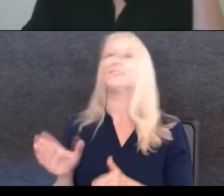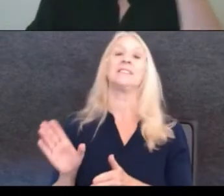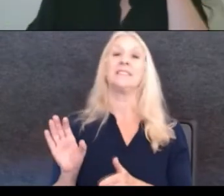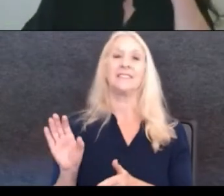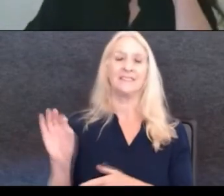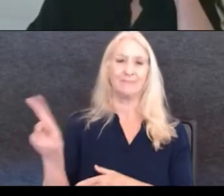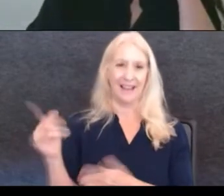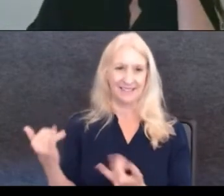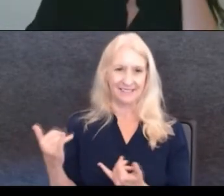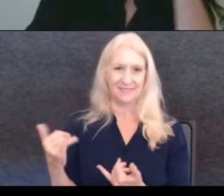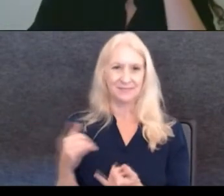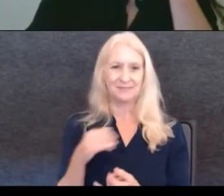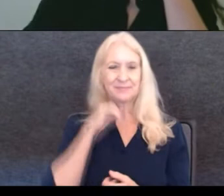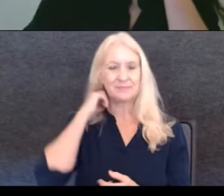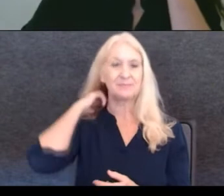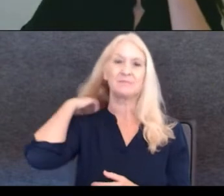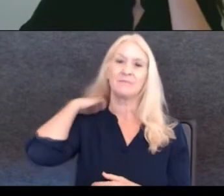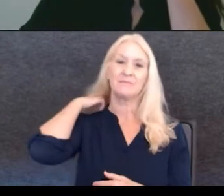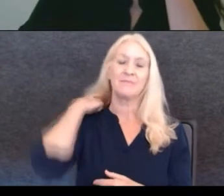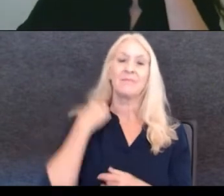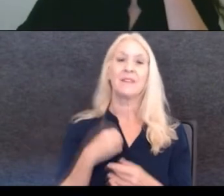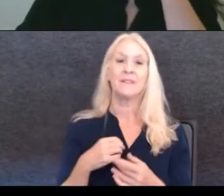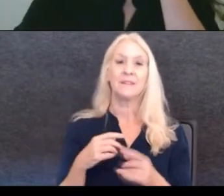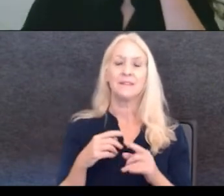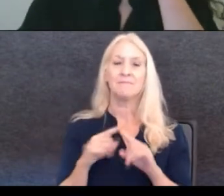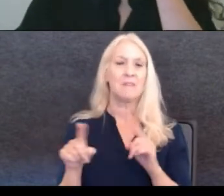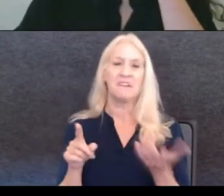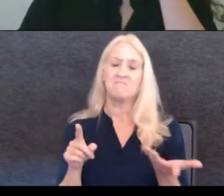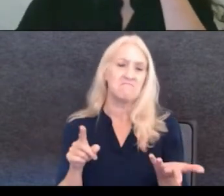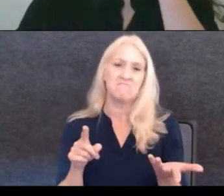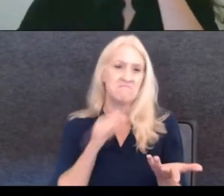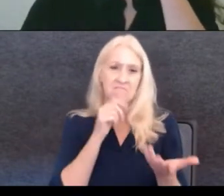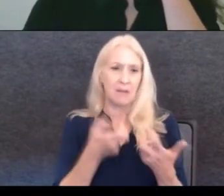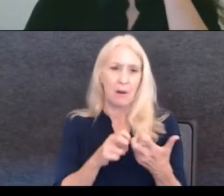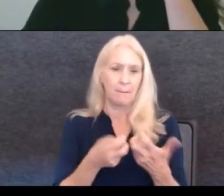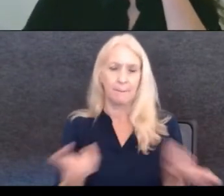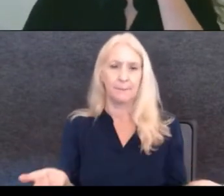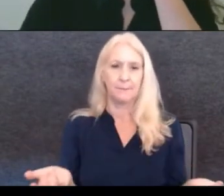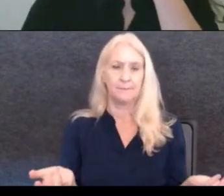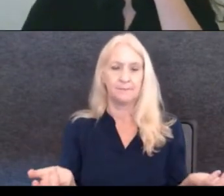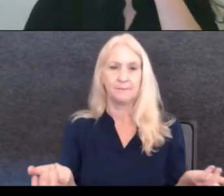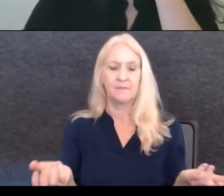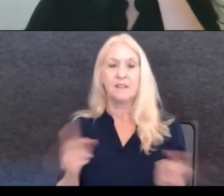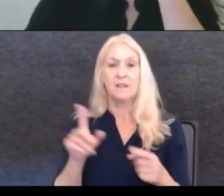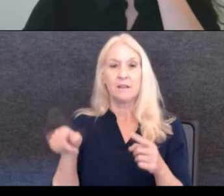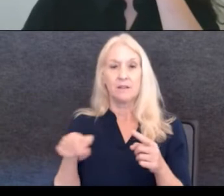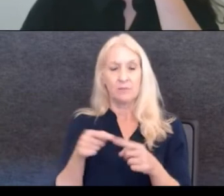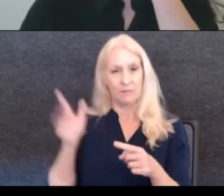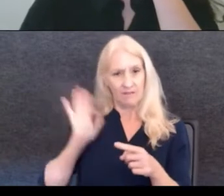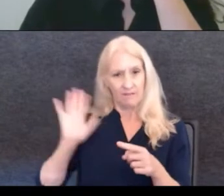anytime soon, but it, it doesn't, uh, it's not a problem for me actually when the pandemic started,